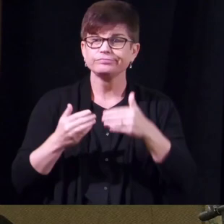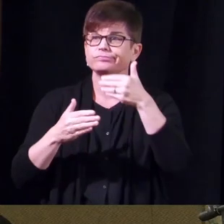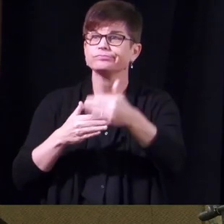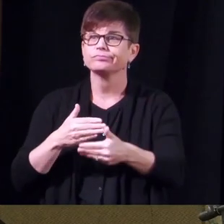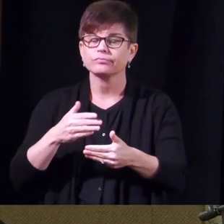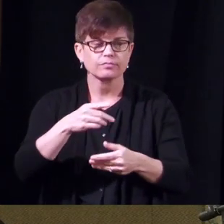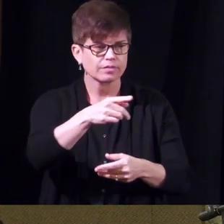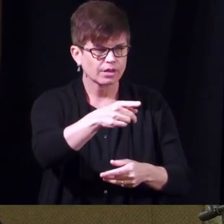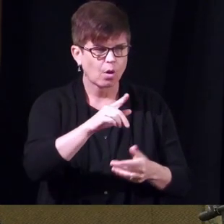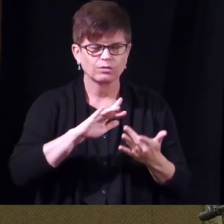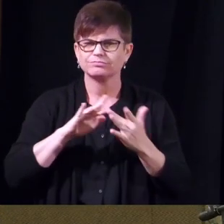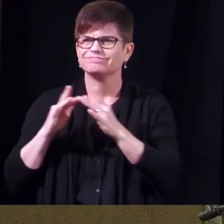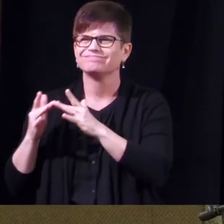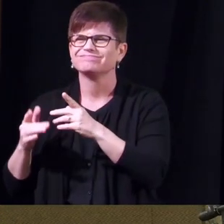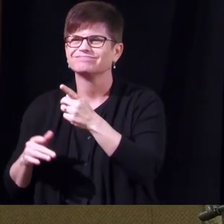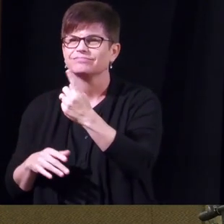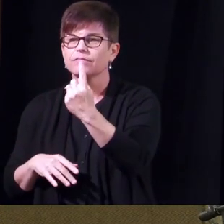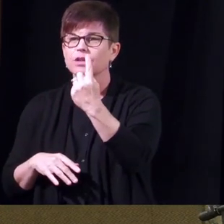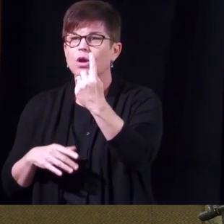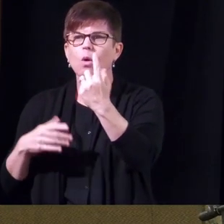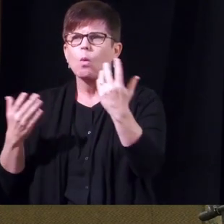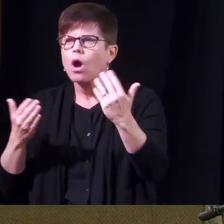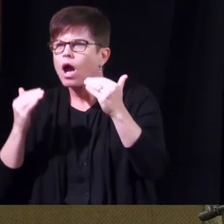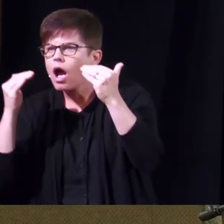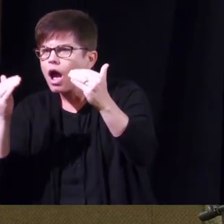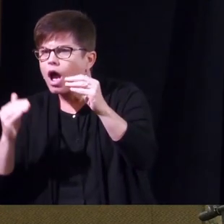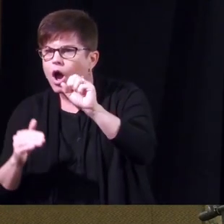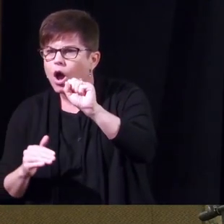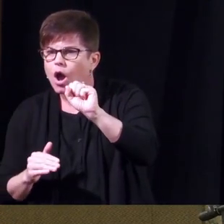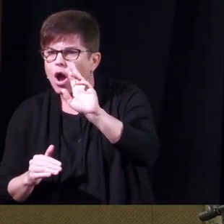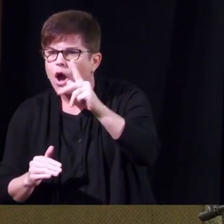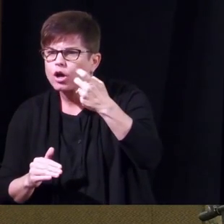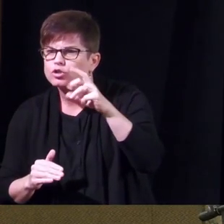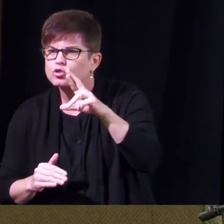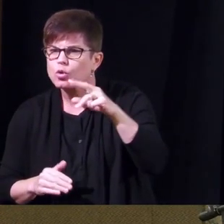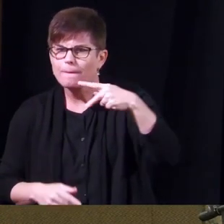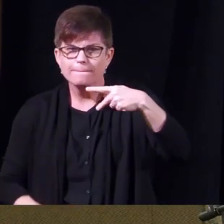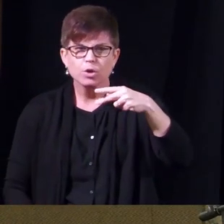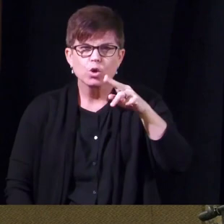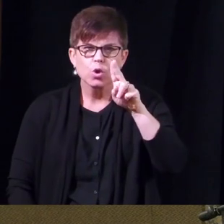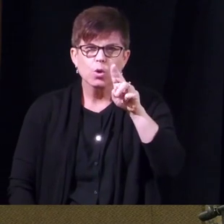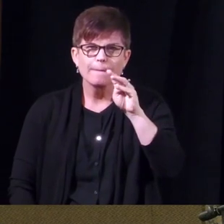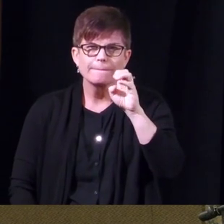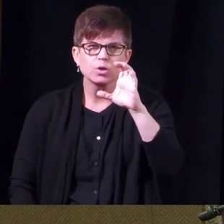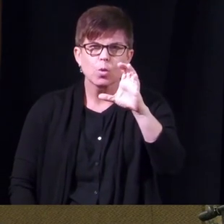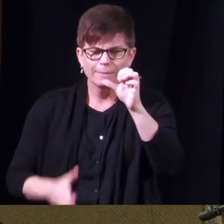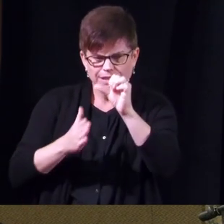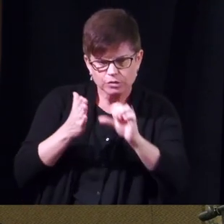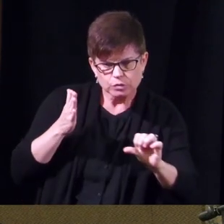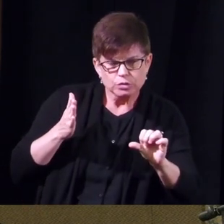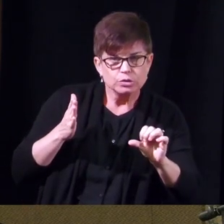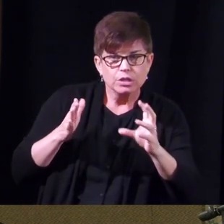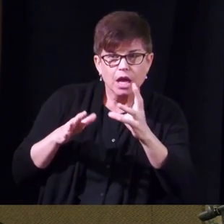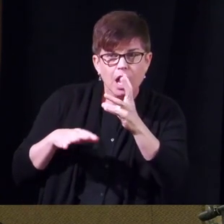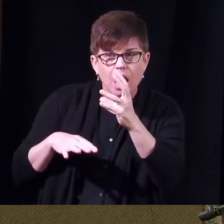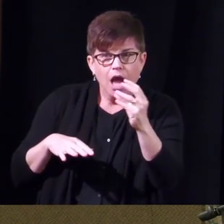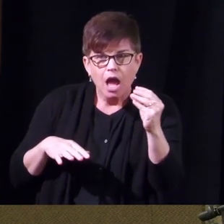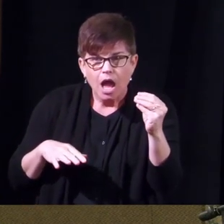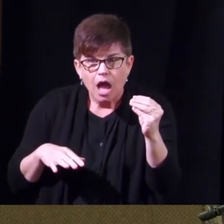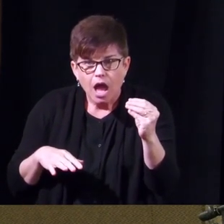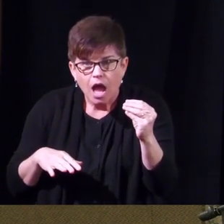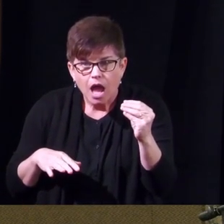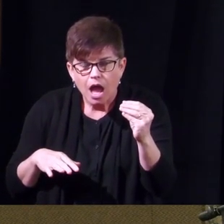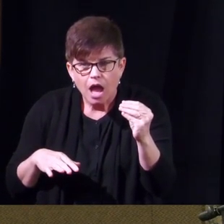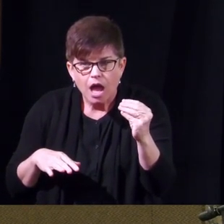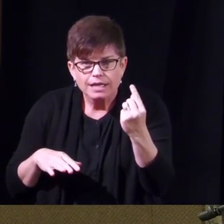what are the advances in suprapubic surgery and what do you recommend for someone who self-caths 24 7 in